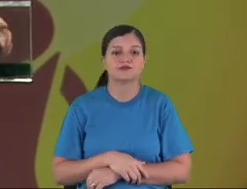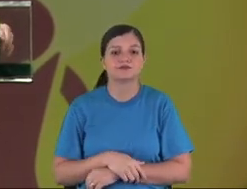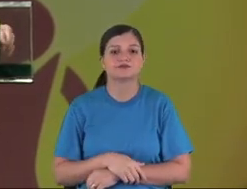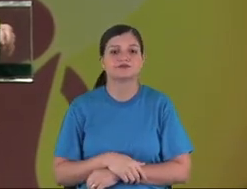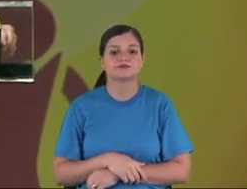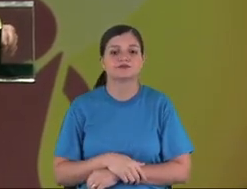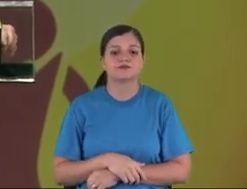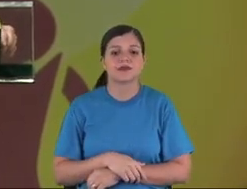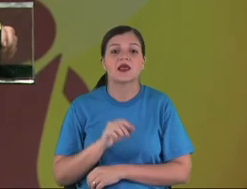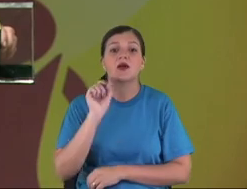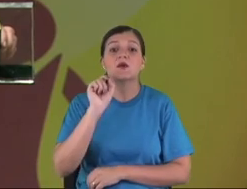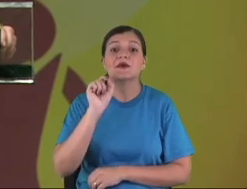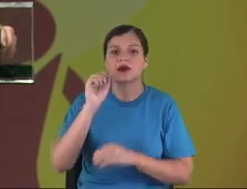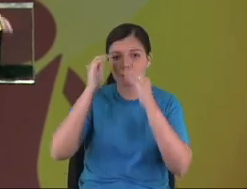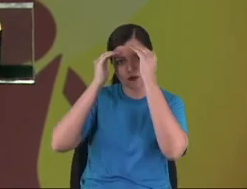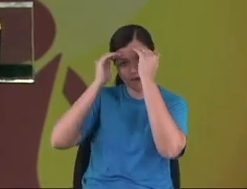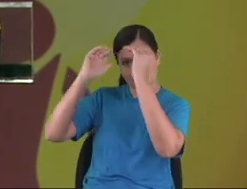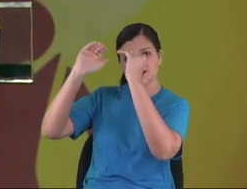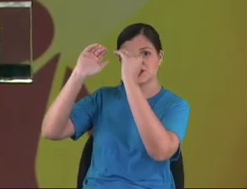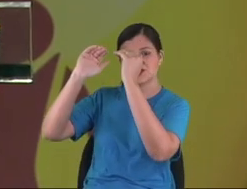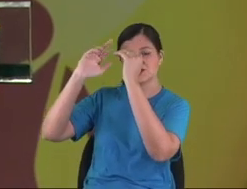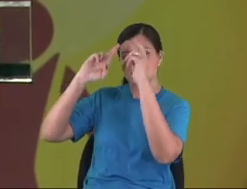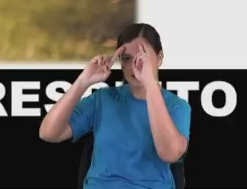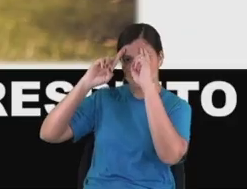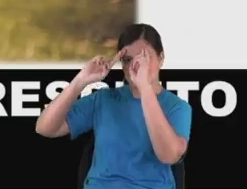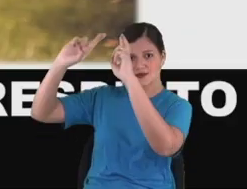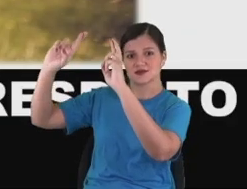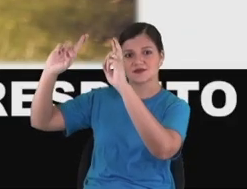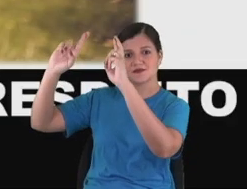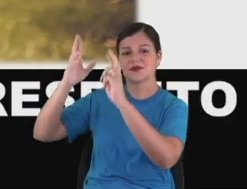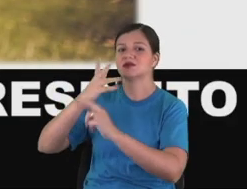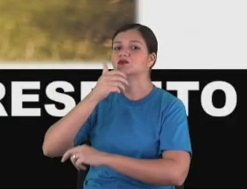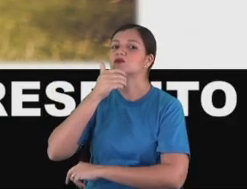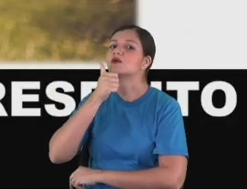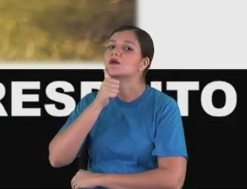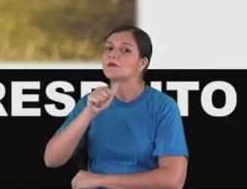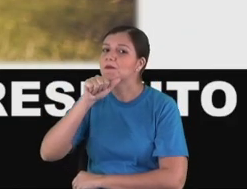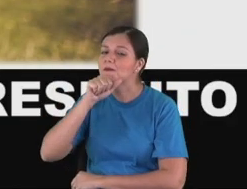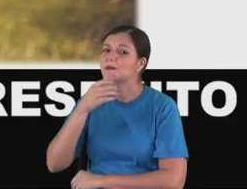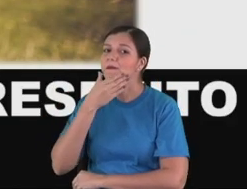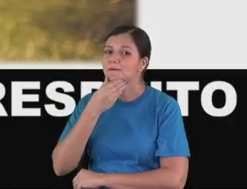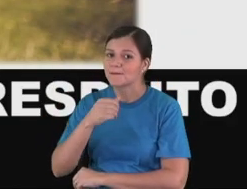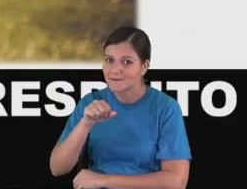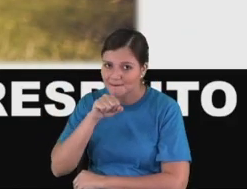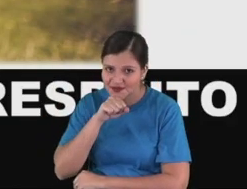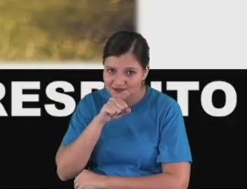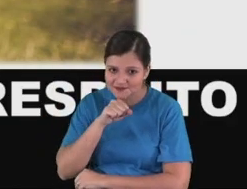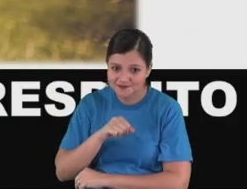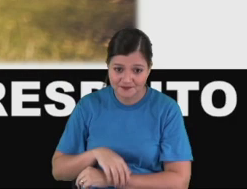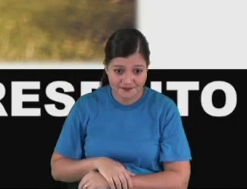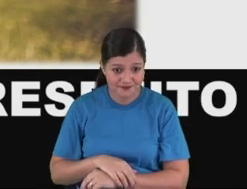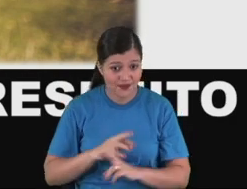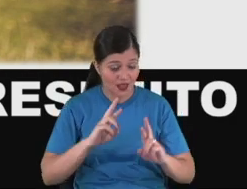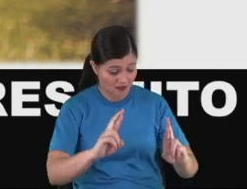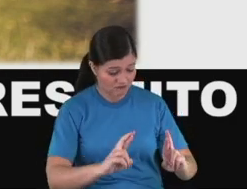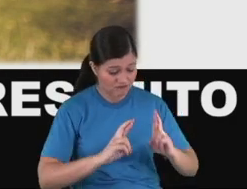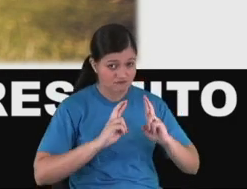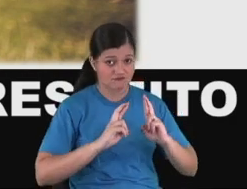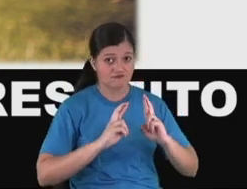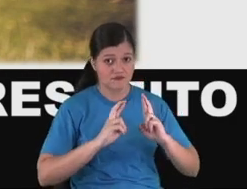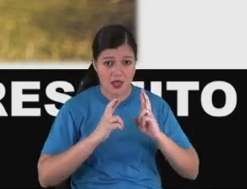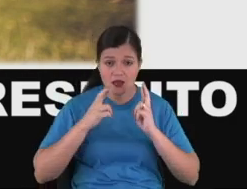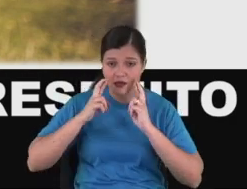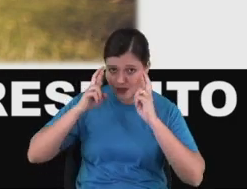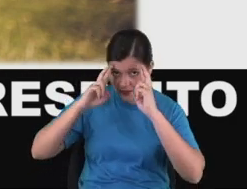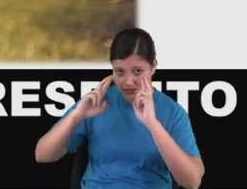boys and girls. Obedience and respect. Obedience and respect. Obedience and respect to the